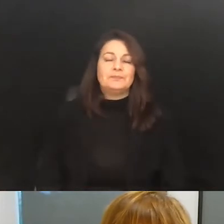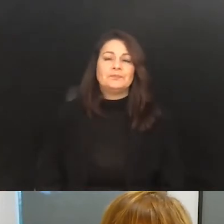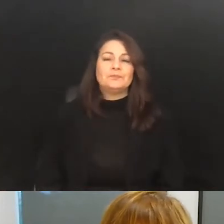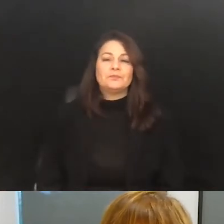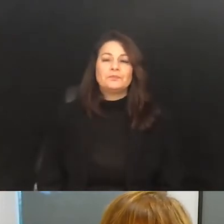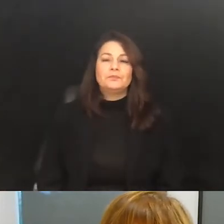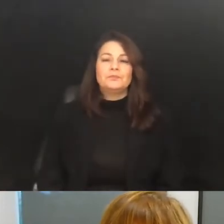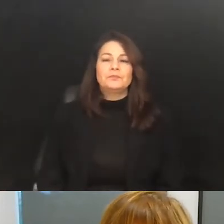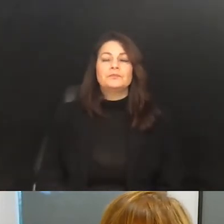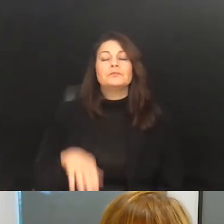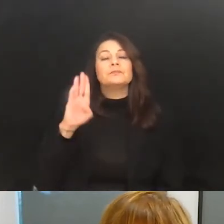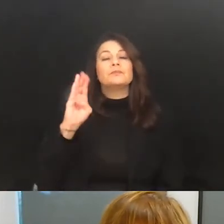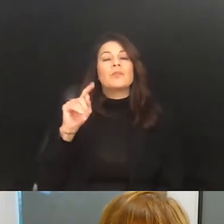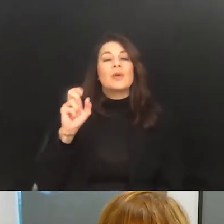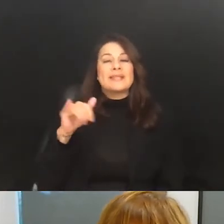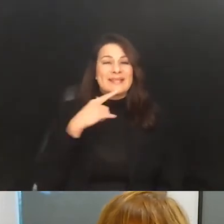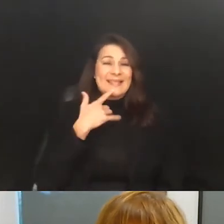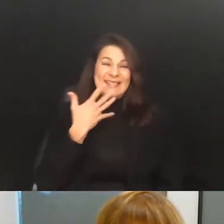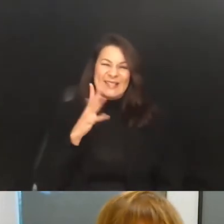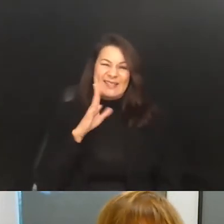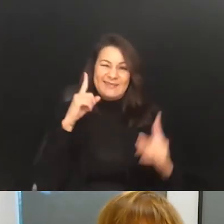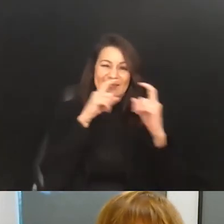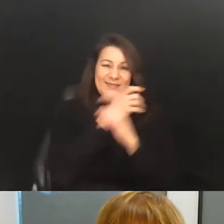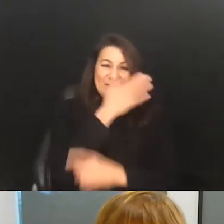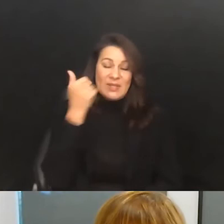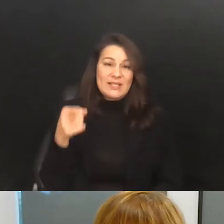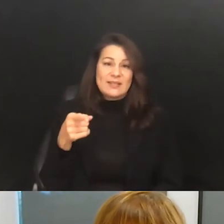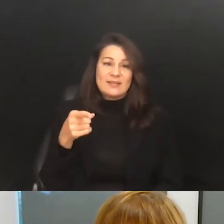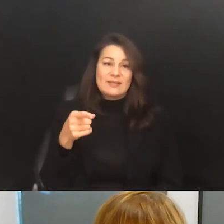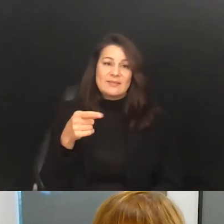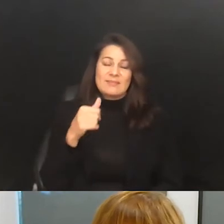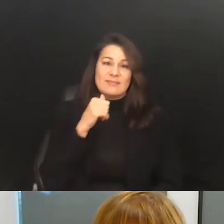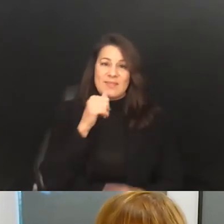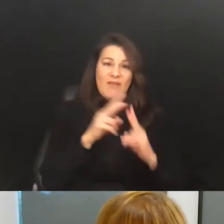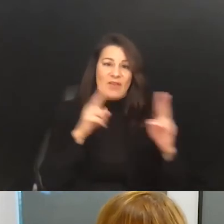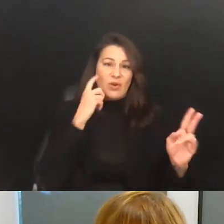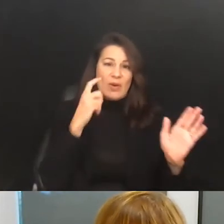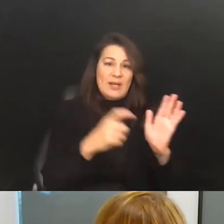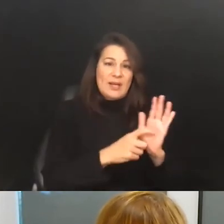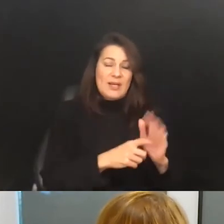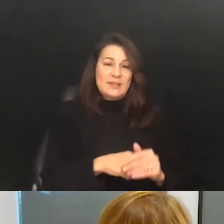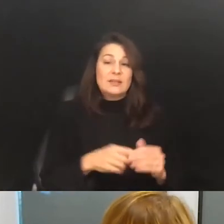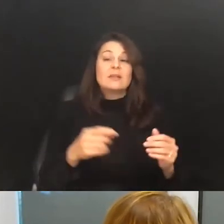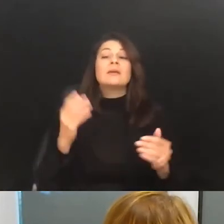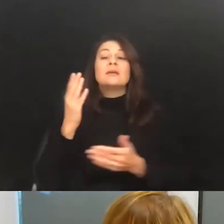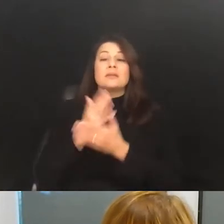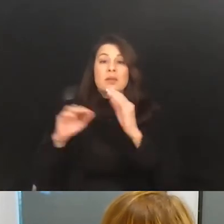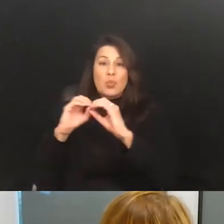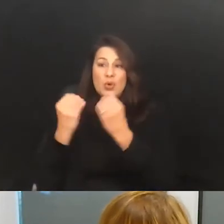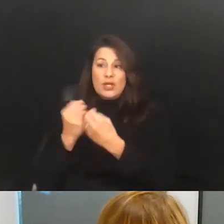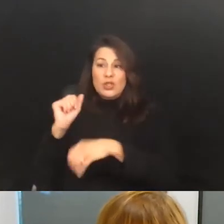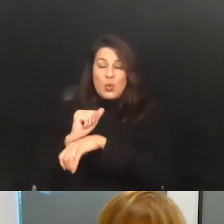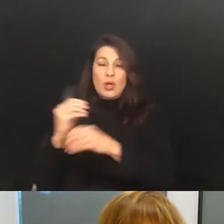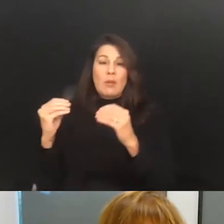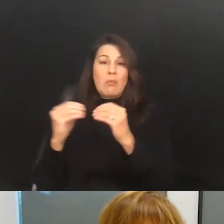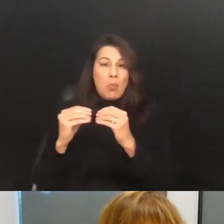it is so under recognized, right? Um, there are a number of organizations who are working on more inclusive